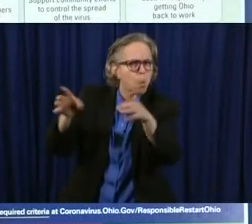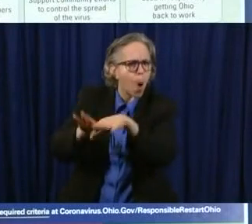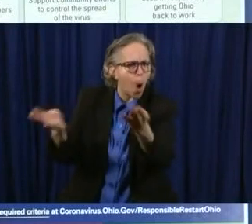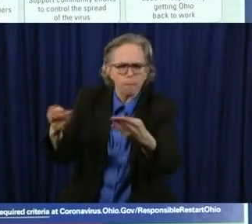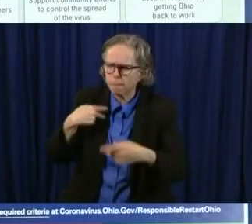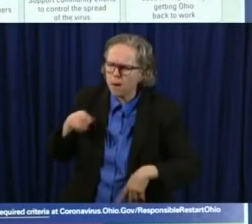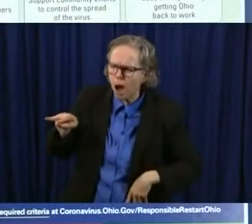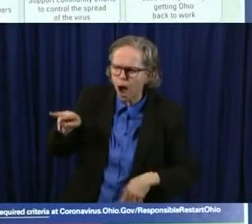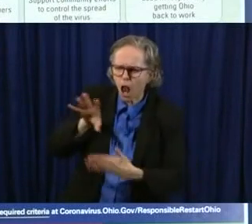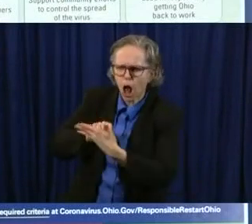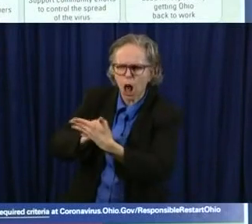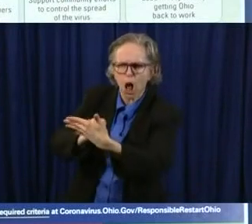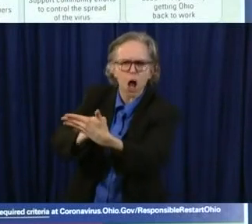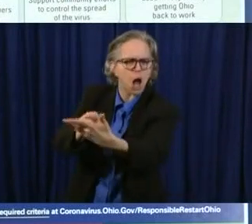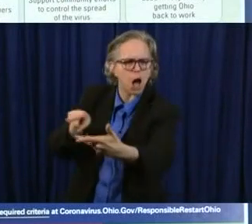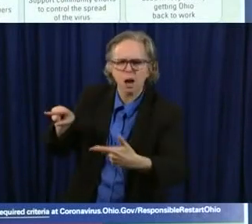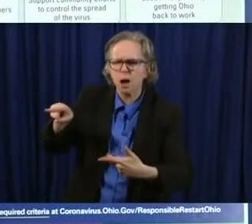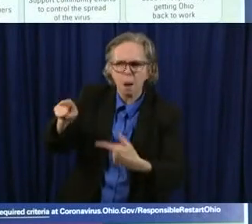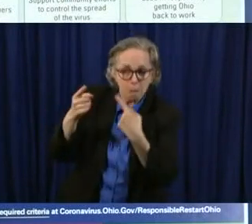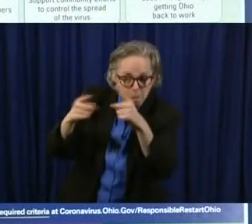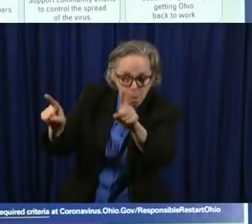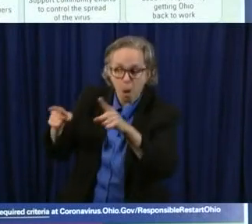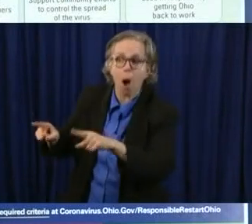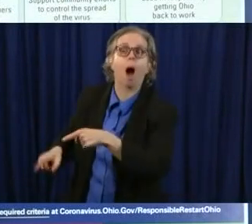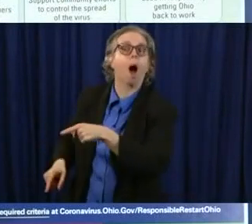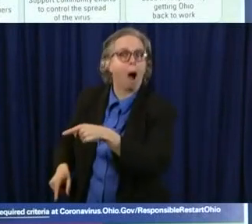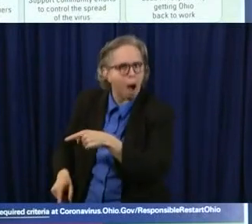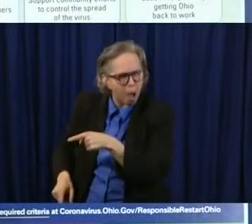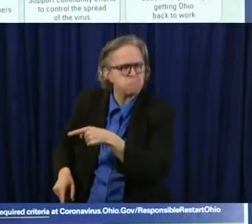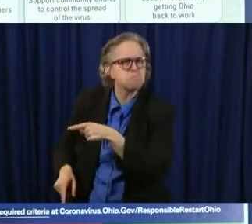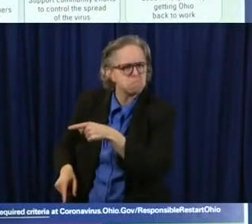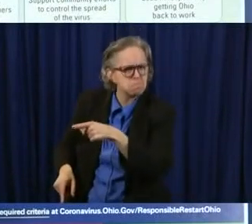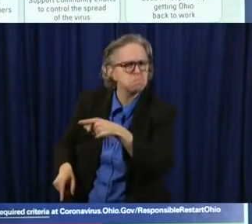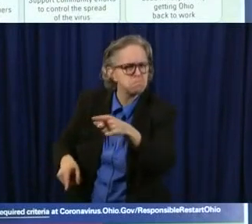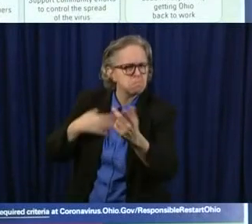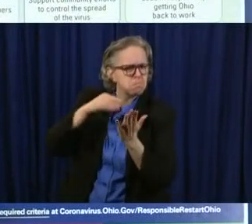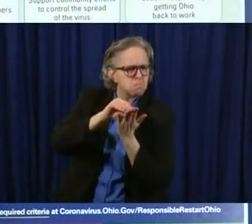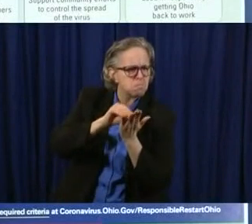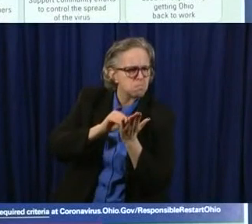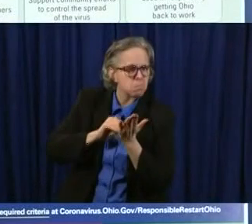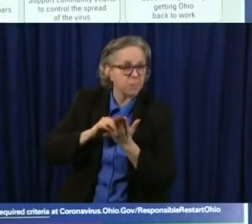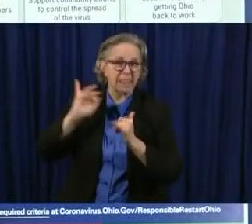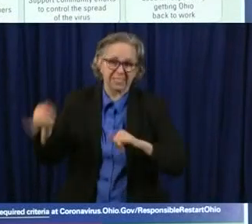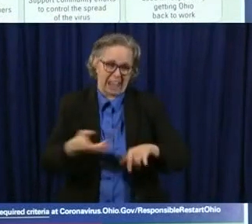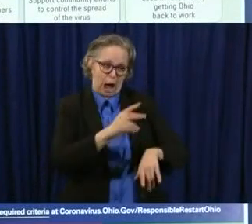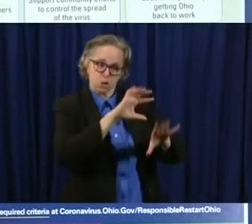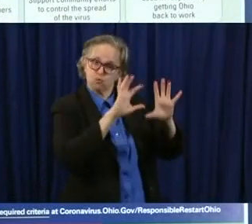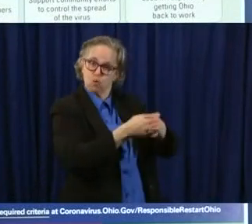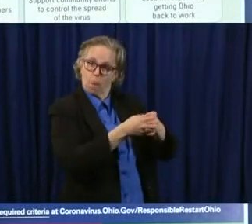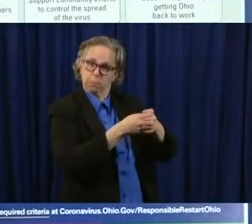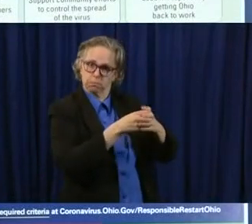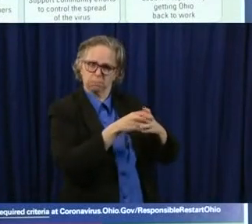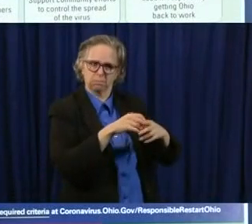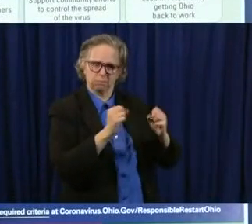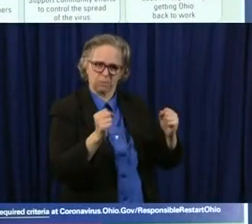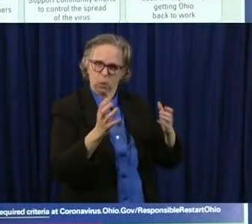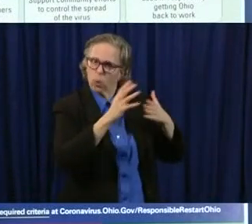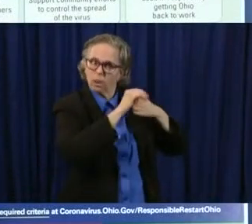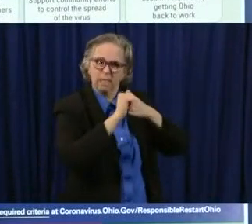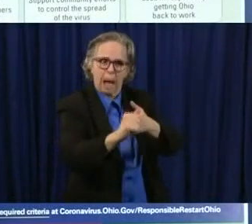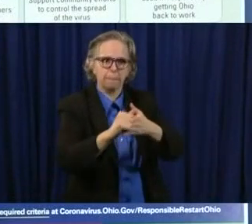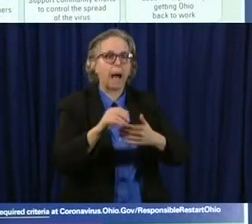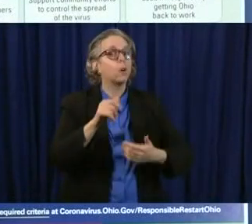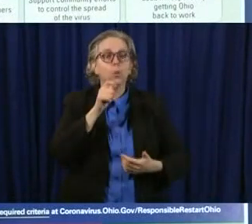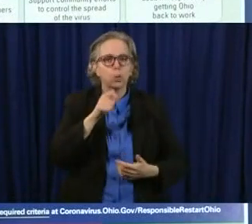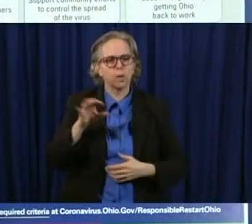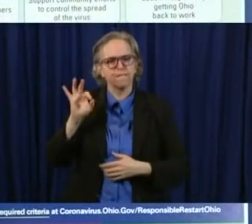where they've done a really, really good job. The person who headed that up was Frank Sullivan. And I